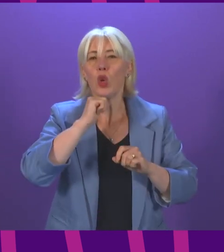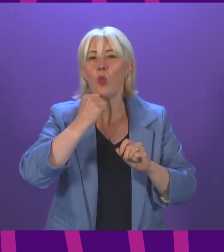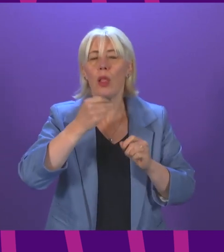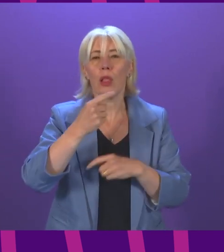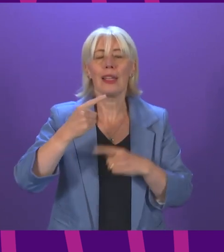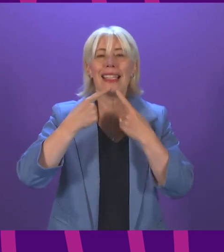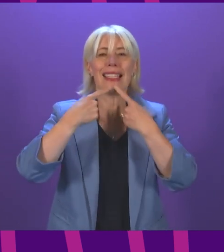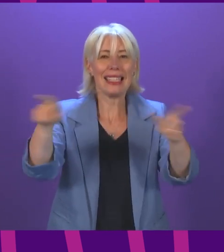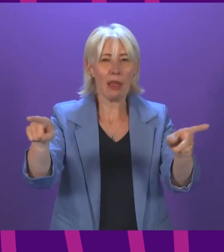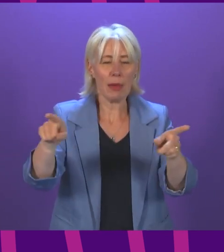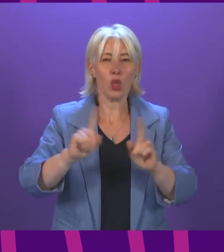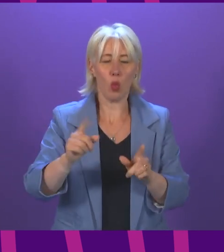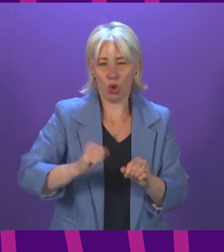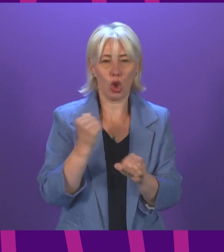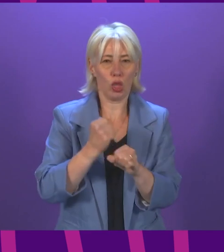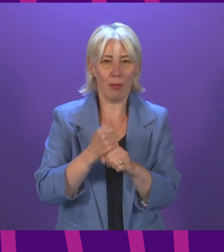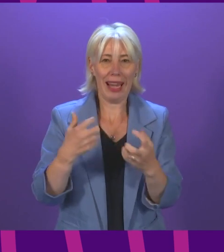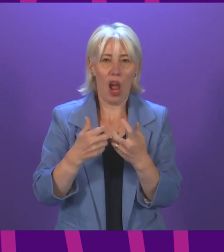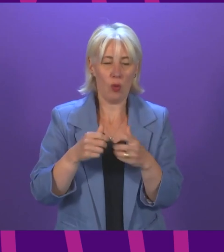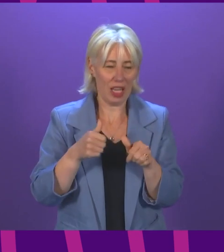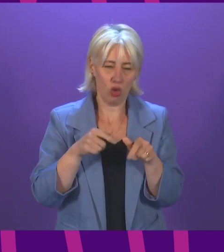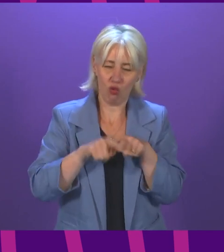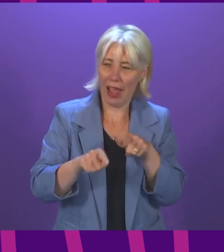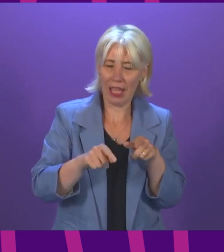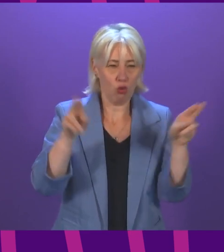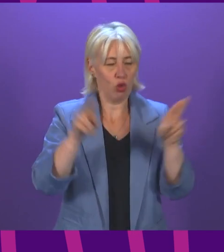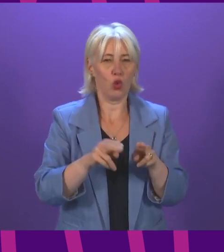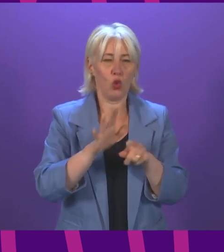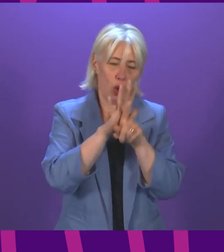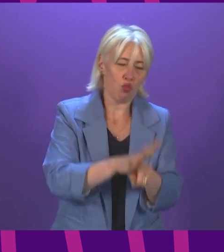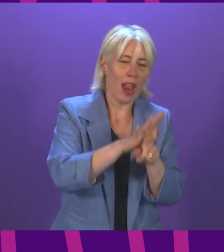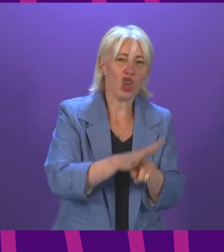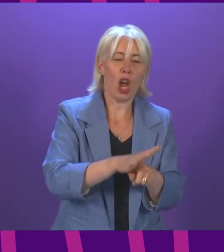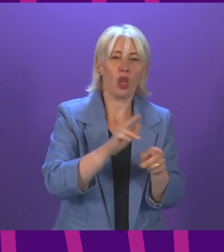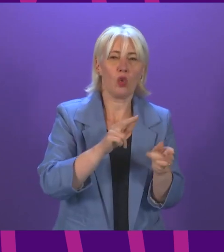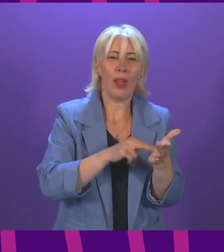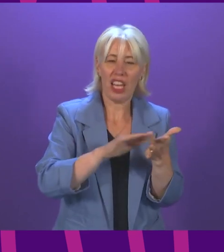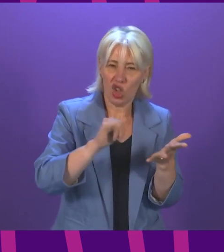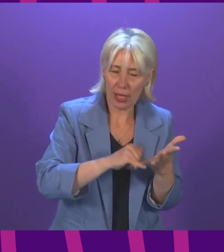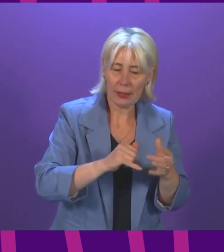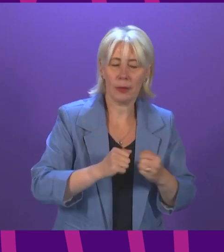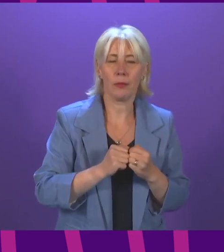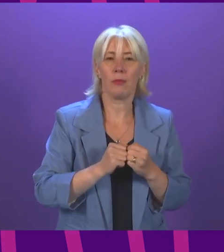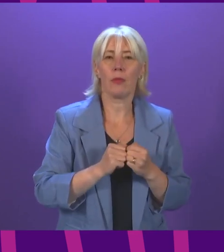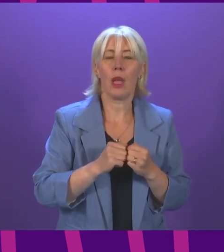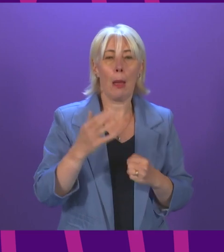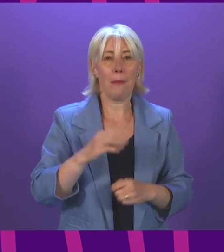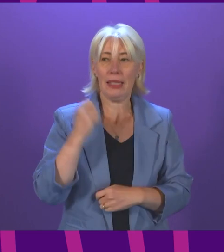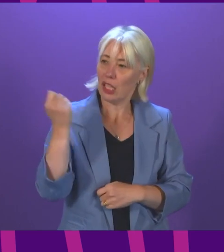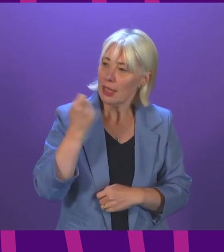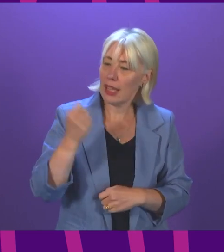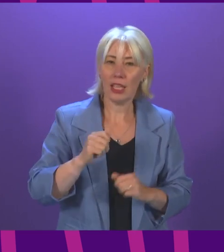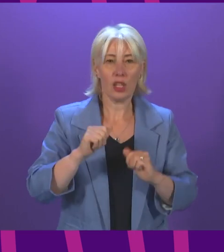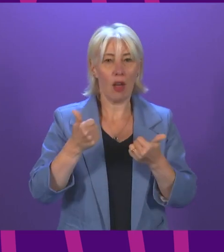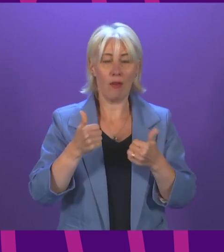actions the Scottish Government can do to assist to mitigate some of those pressures on our health service. Based on the success and good practice of the